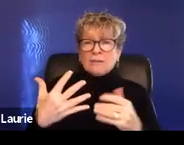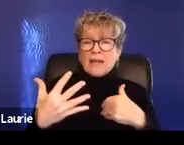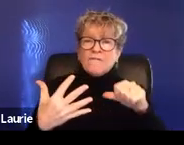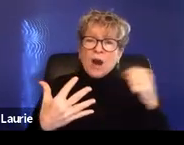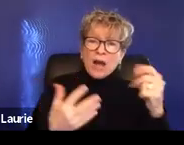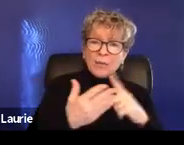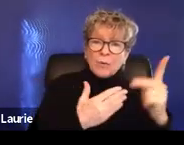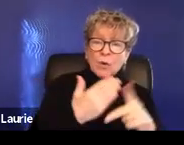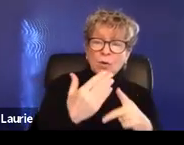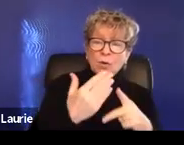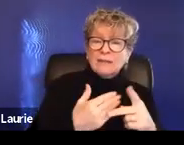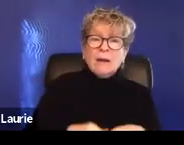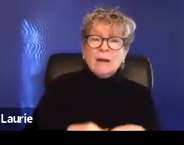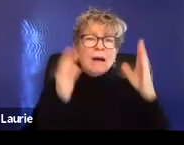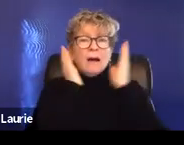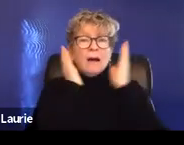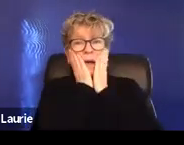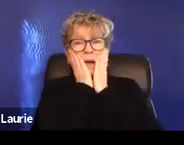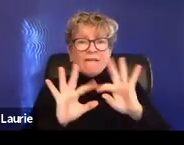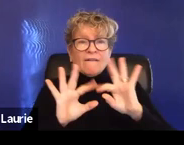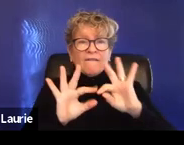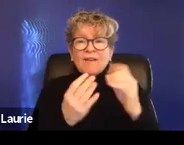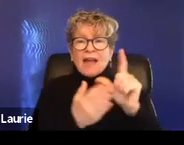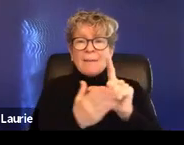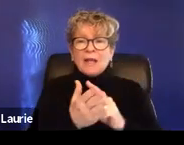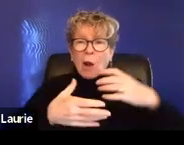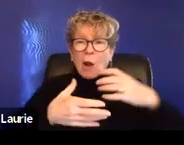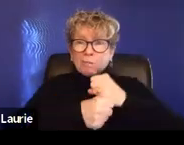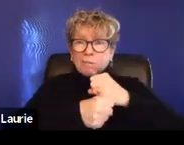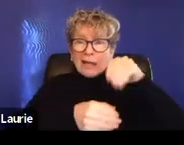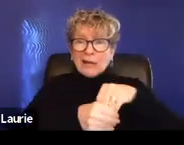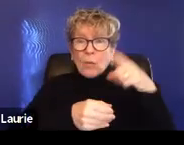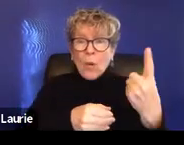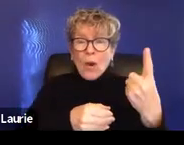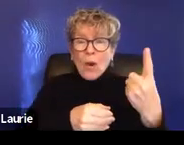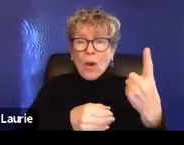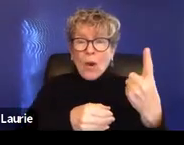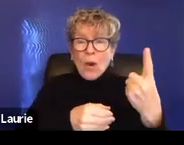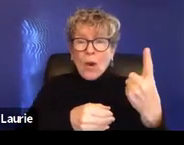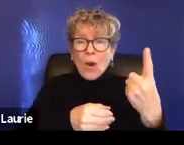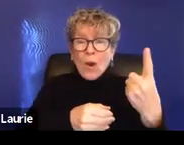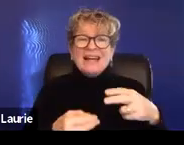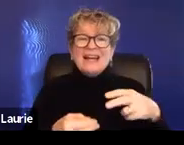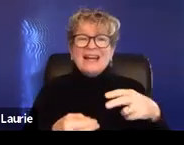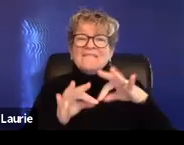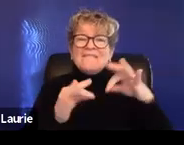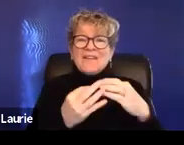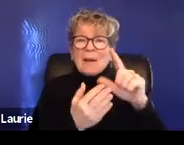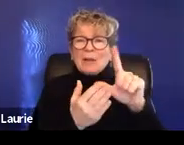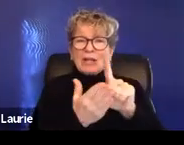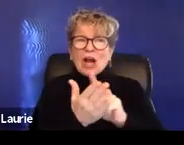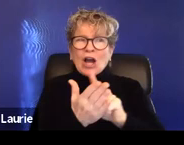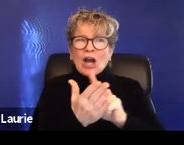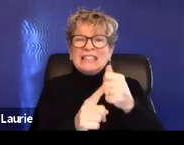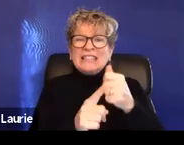I just put family law in one PowerPoint slide. It is a monster. And for any of you who have been